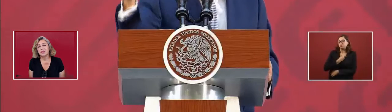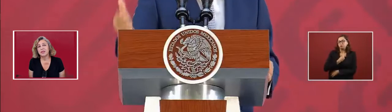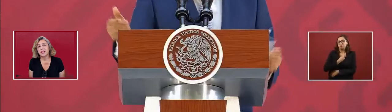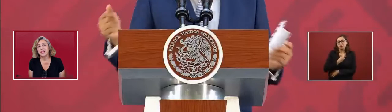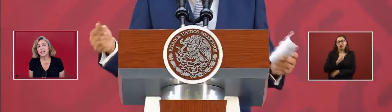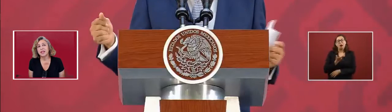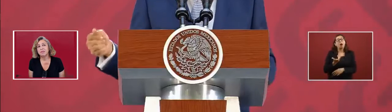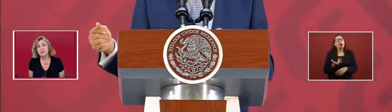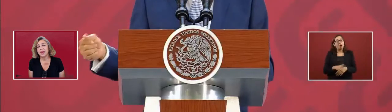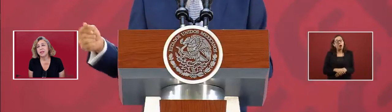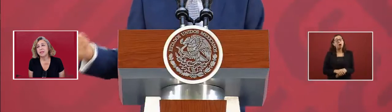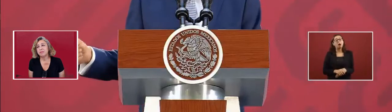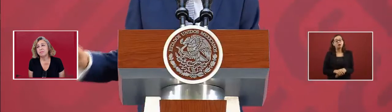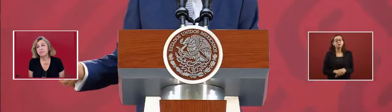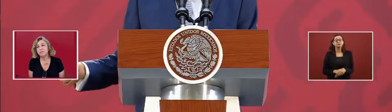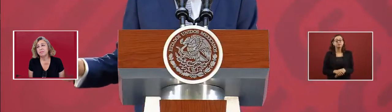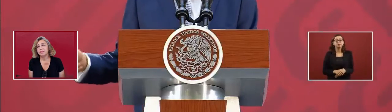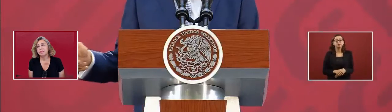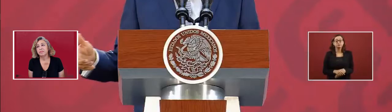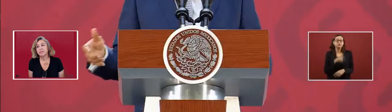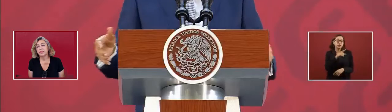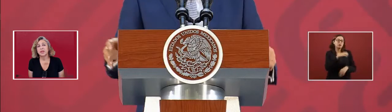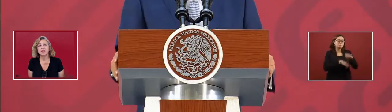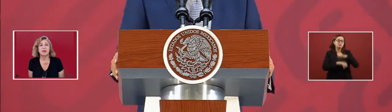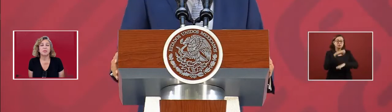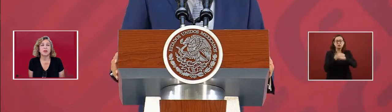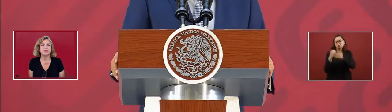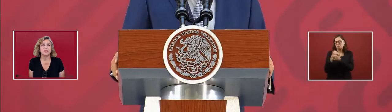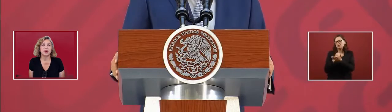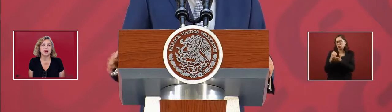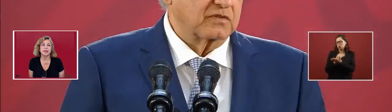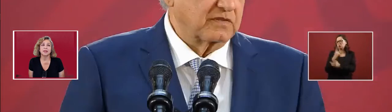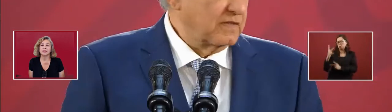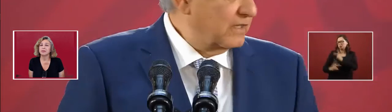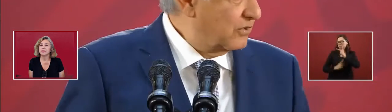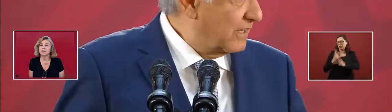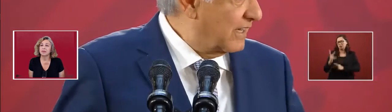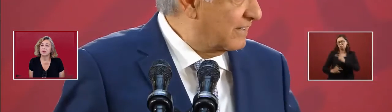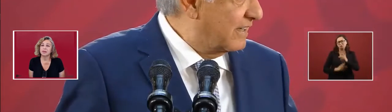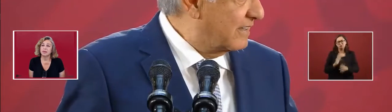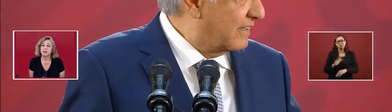So if they delayed in paying them, they would give them credit.